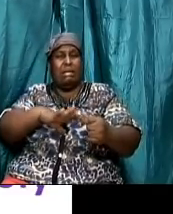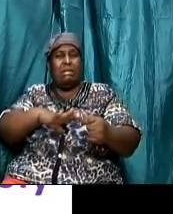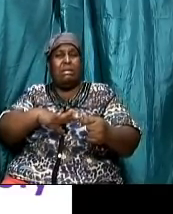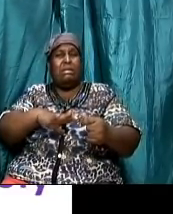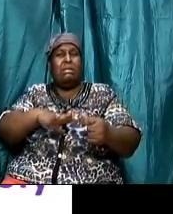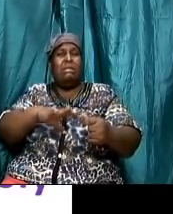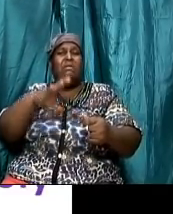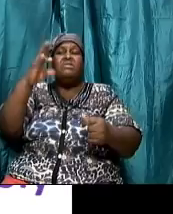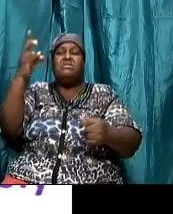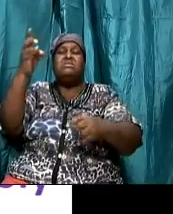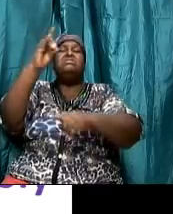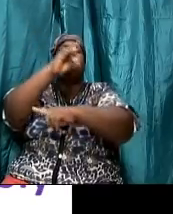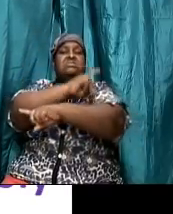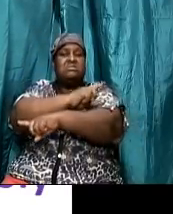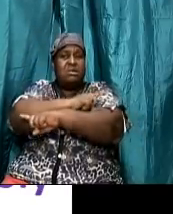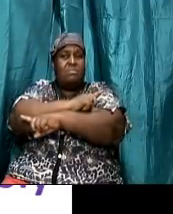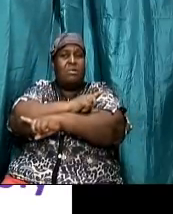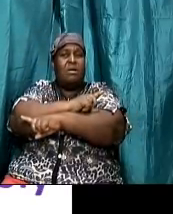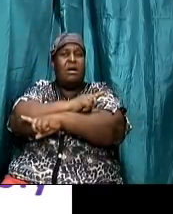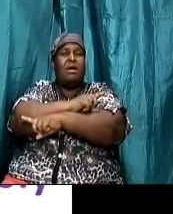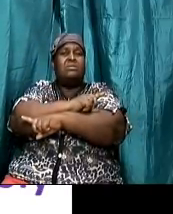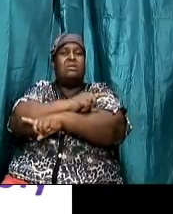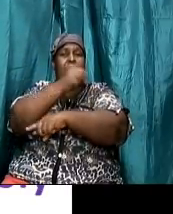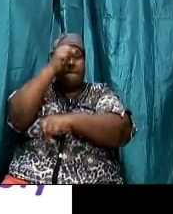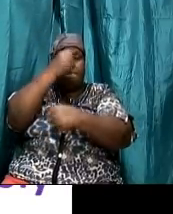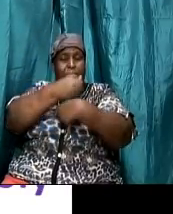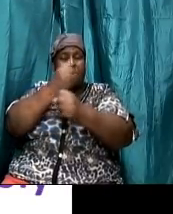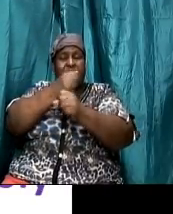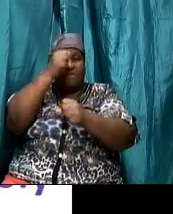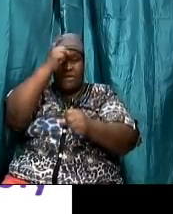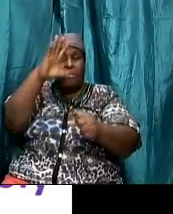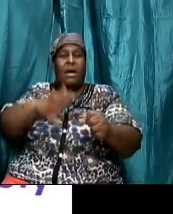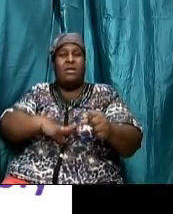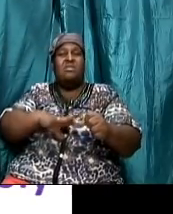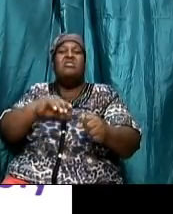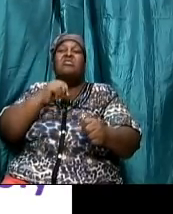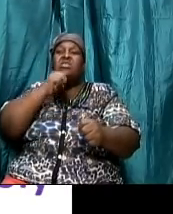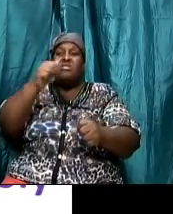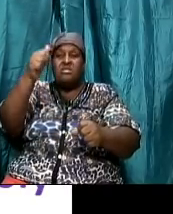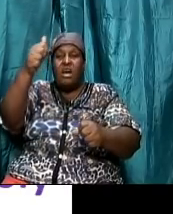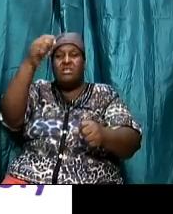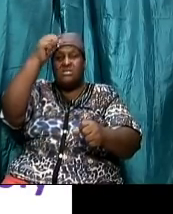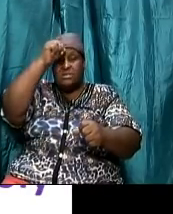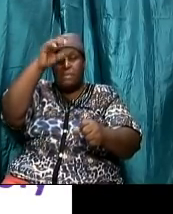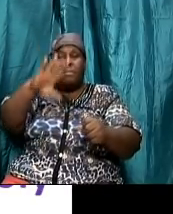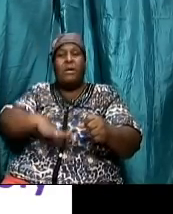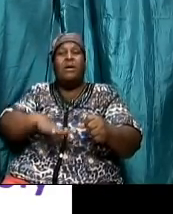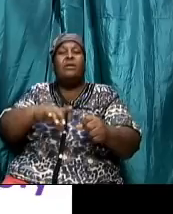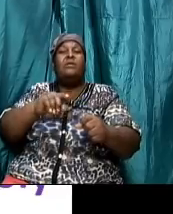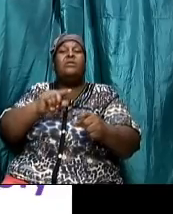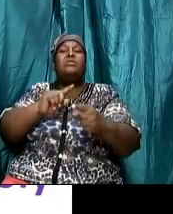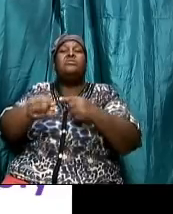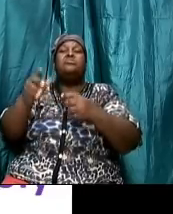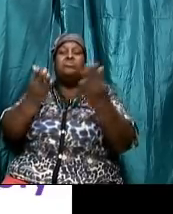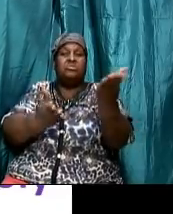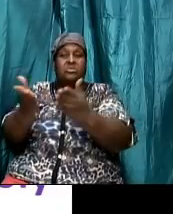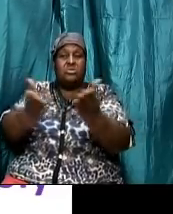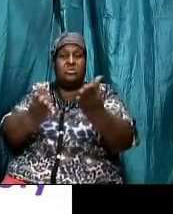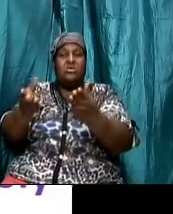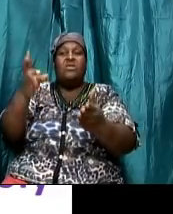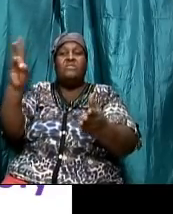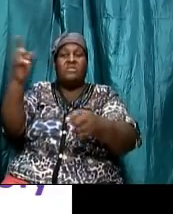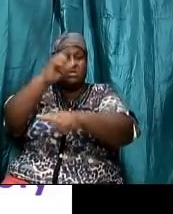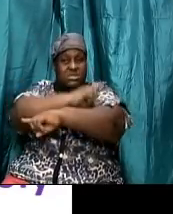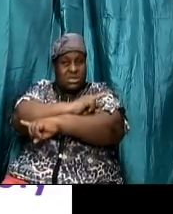made for man he was made to serve the man and not the man to serve the sabbath hope you get that